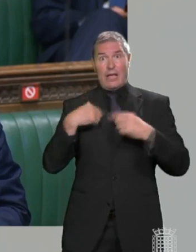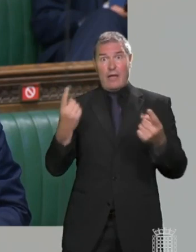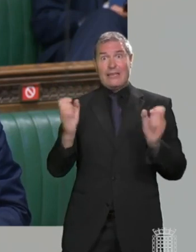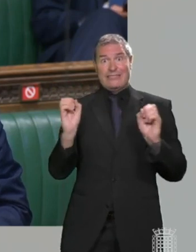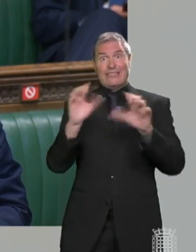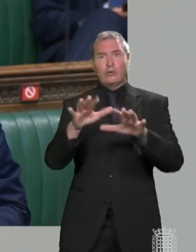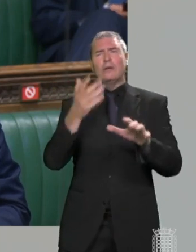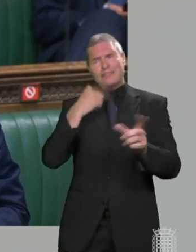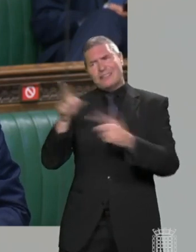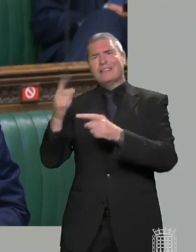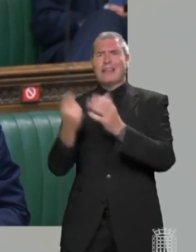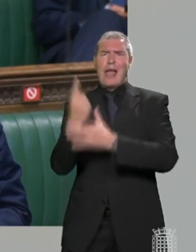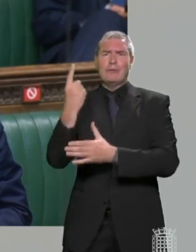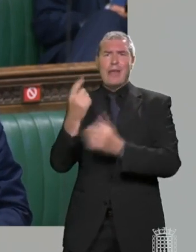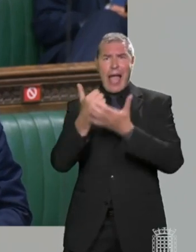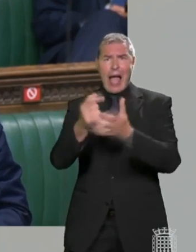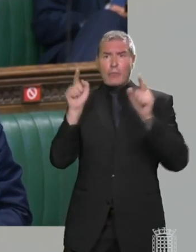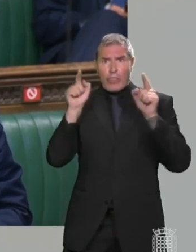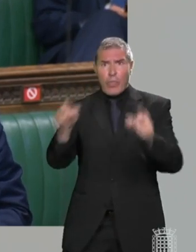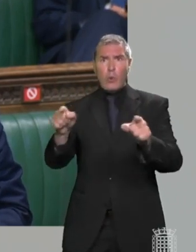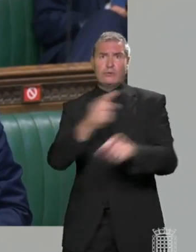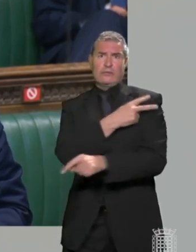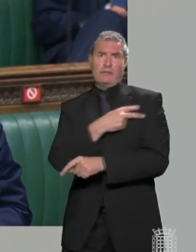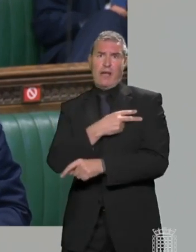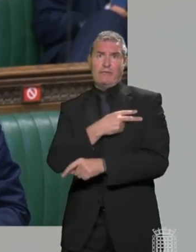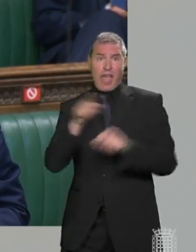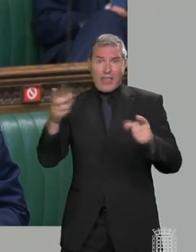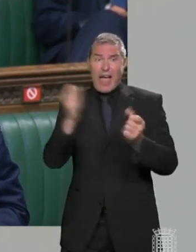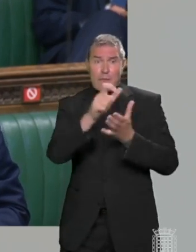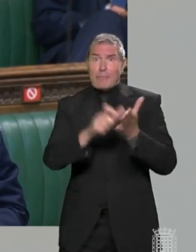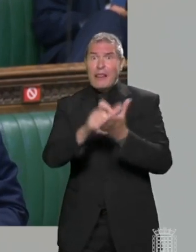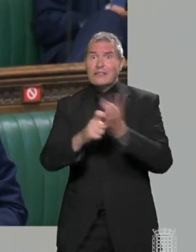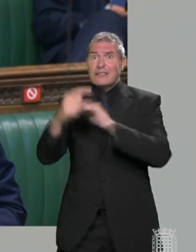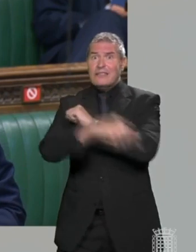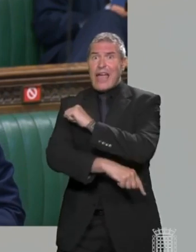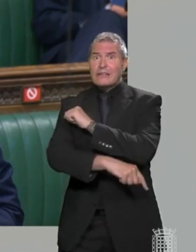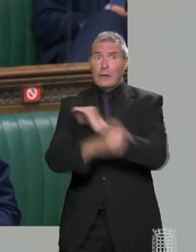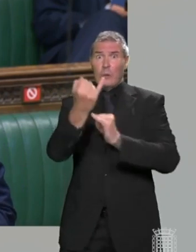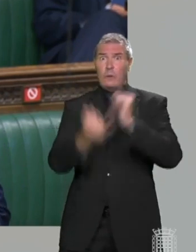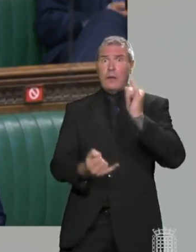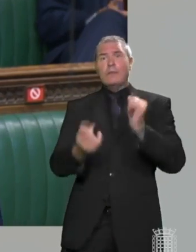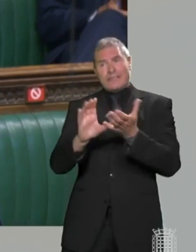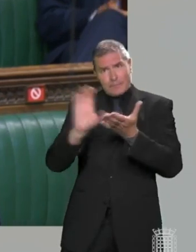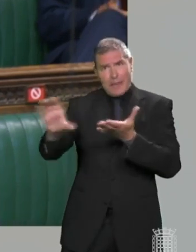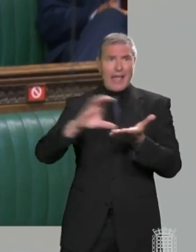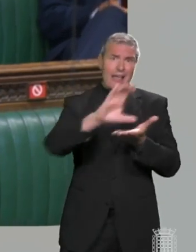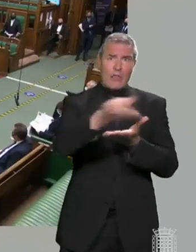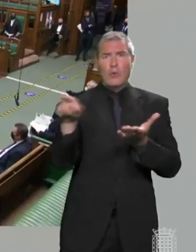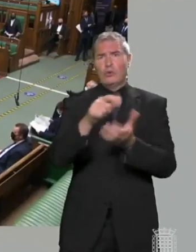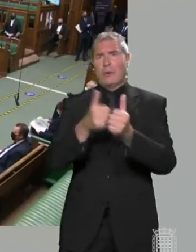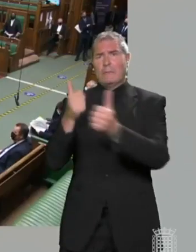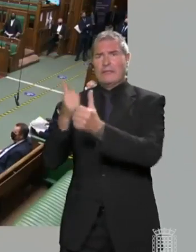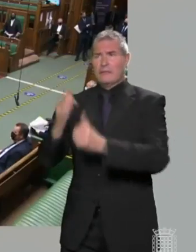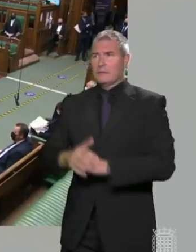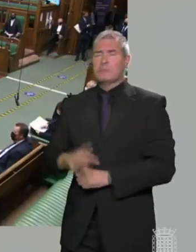heads together, help the staff whose bills are going unpaid and debts are rising, and get the cash into their accounts they're entitled to? I'm